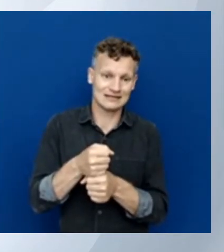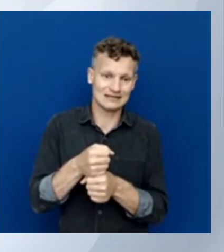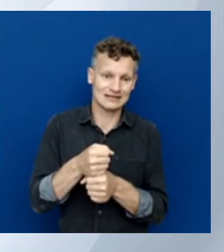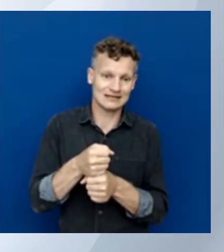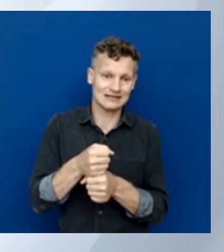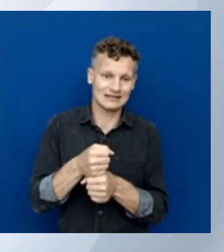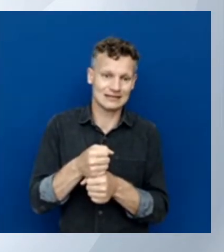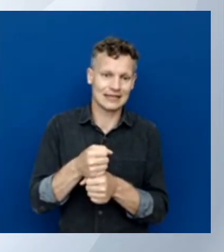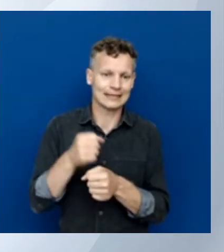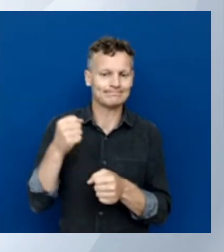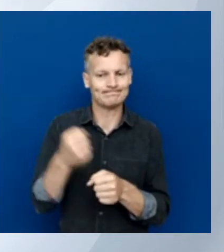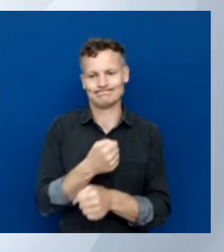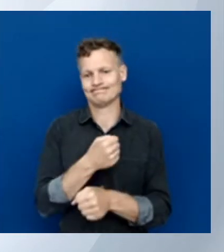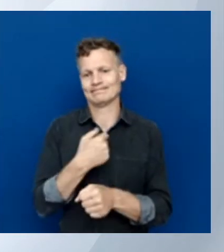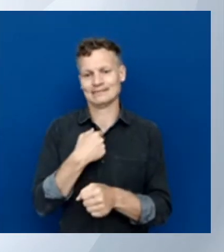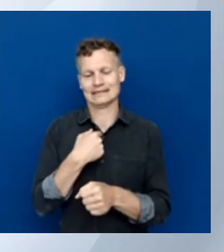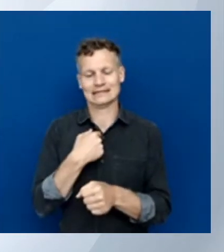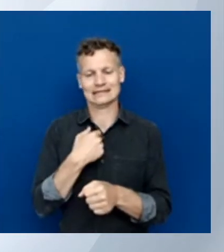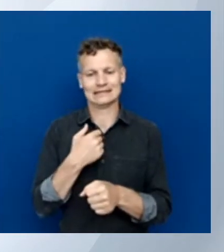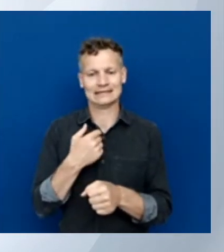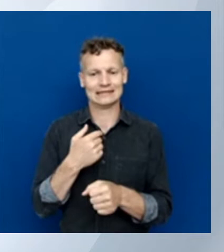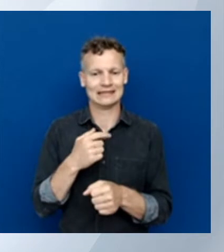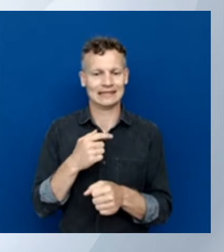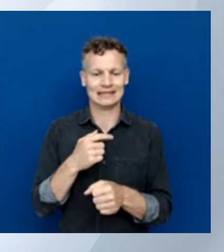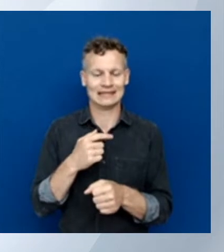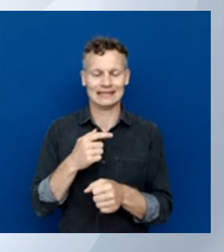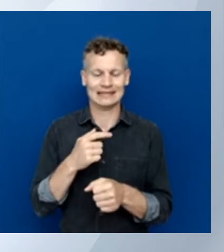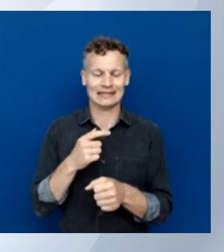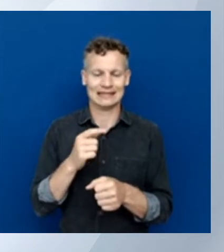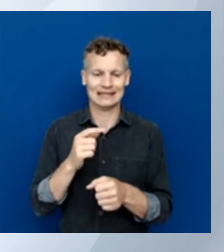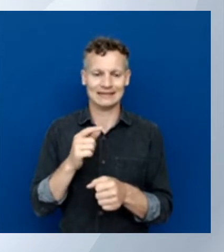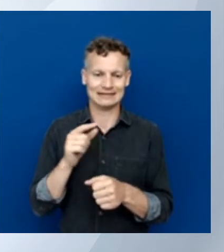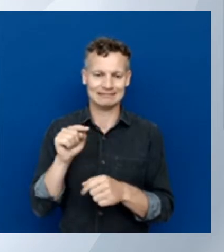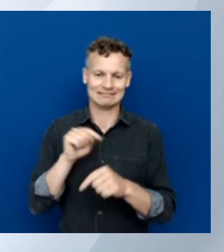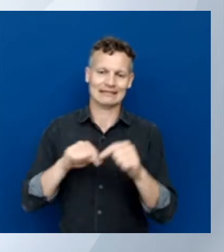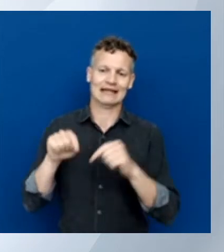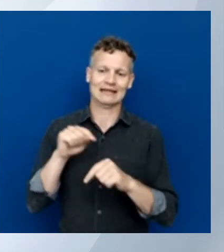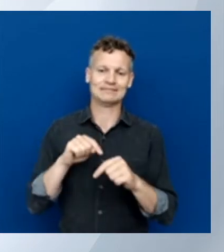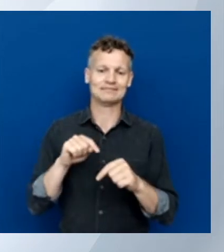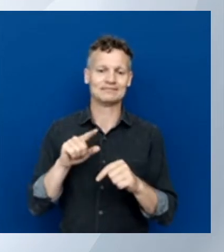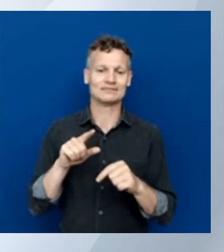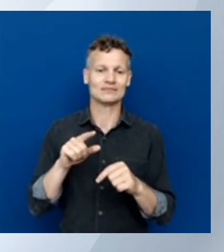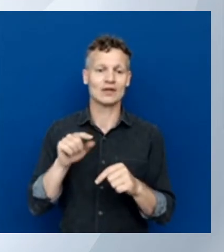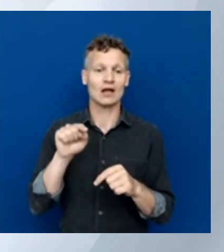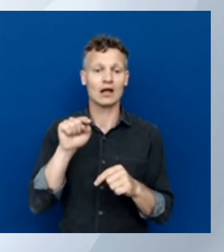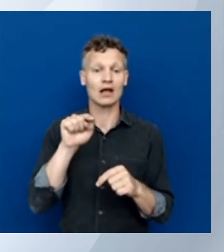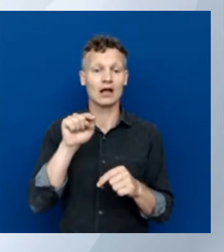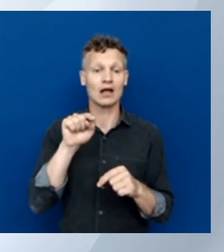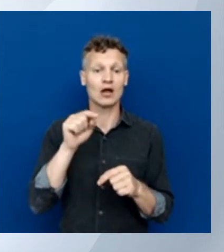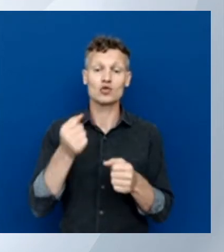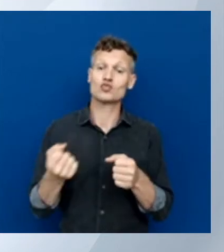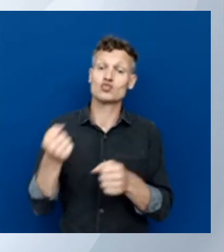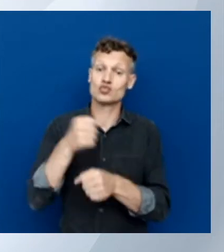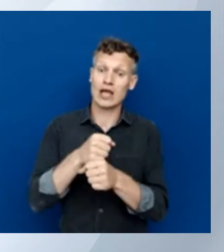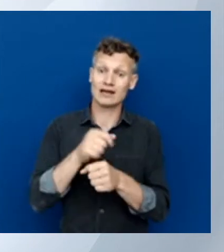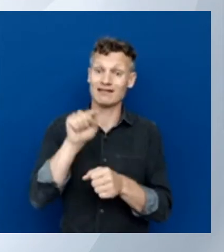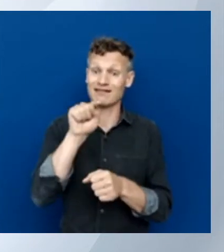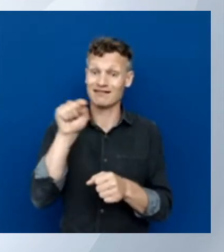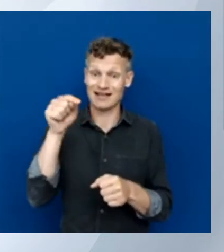used to that. And let's put that H again because I have no idea what this command is expecting of me.